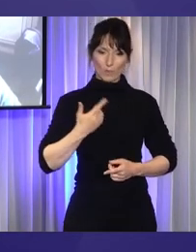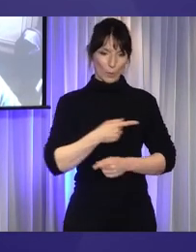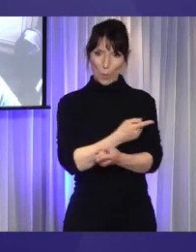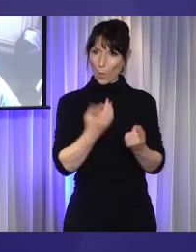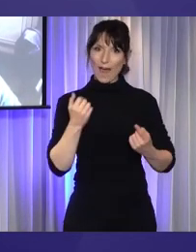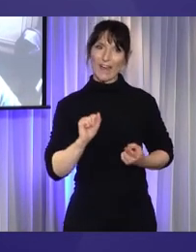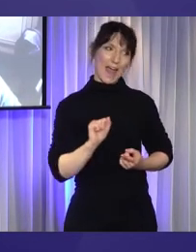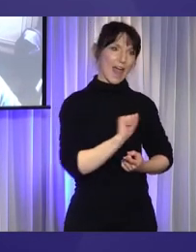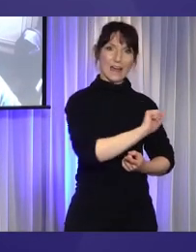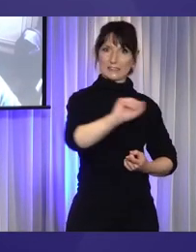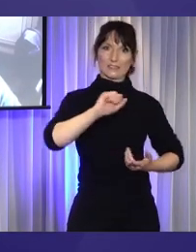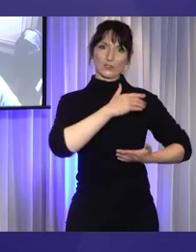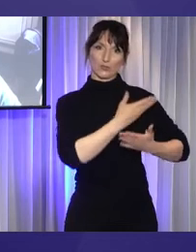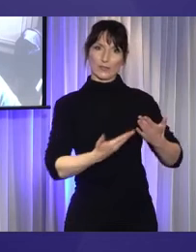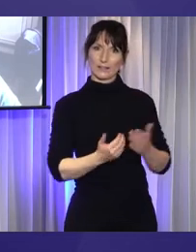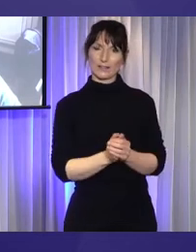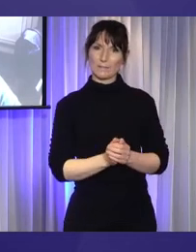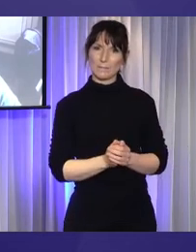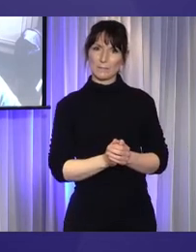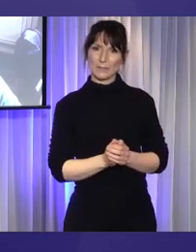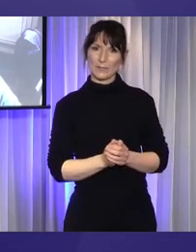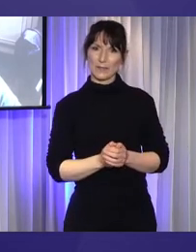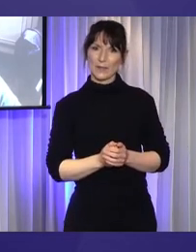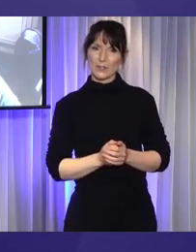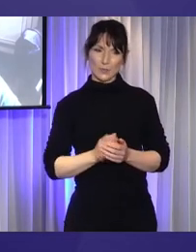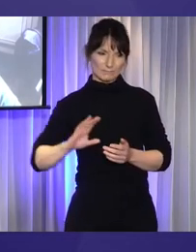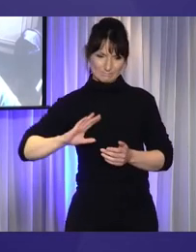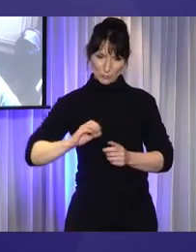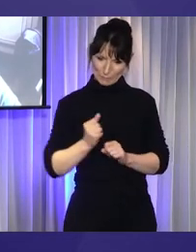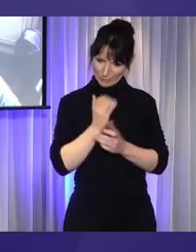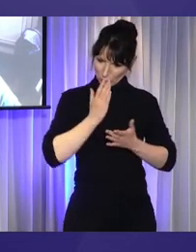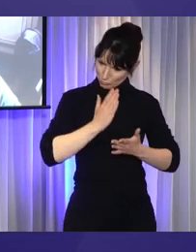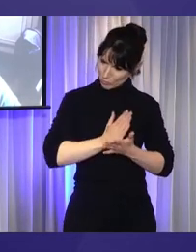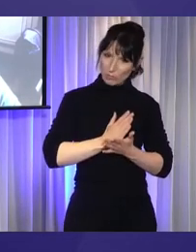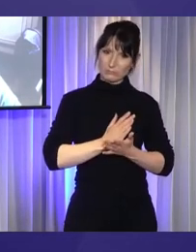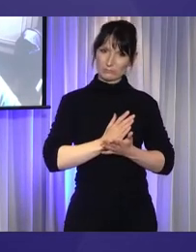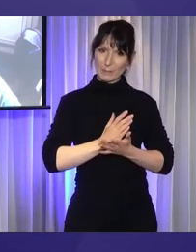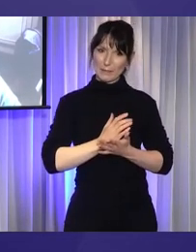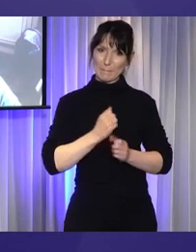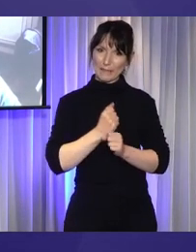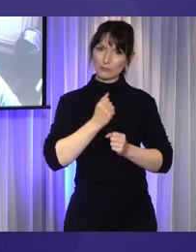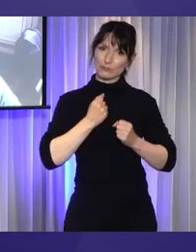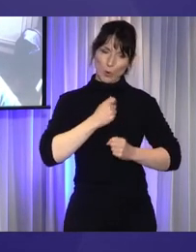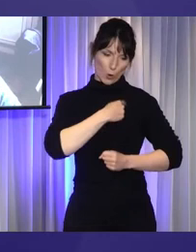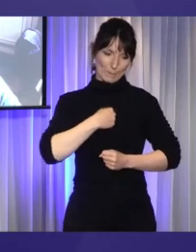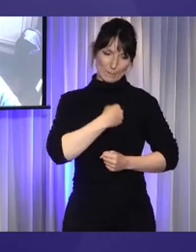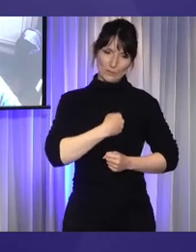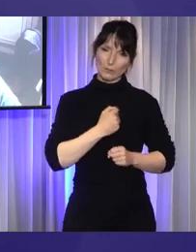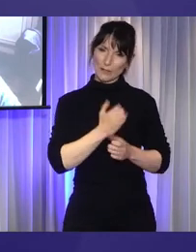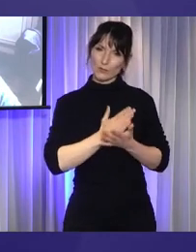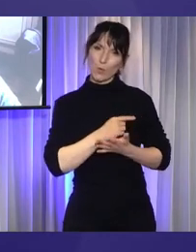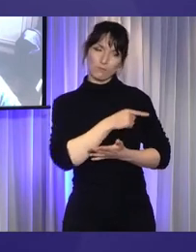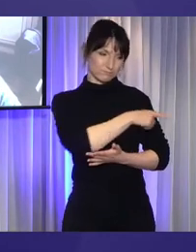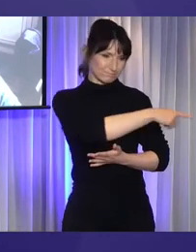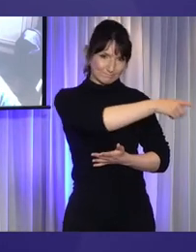Let us be strong in our resolve to ensure that the wider community knows